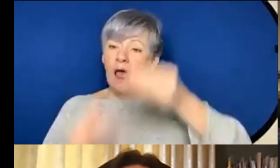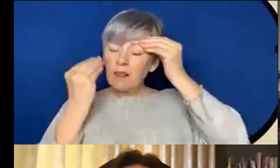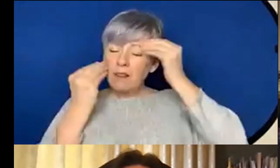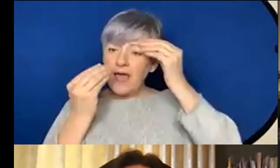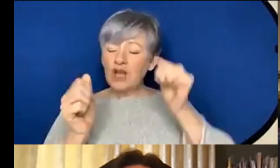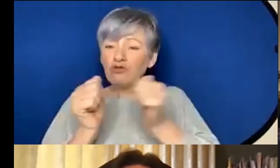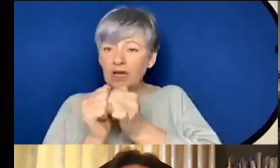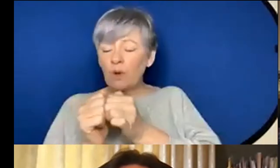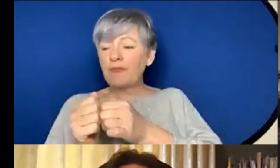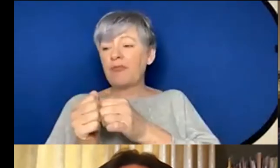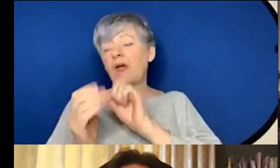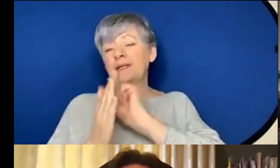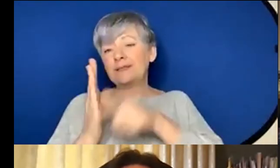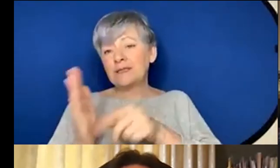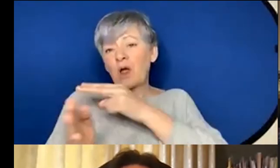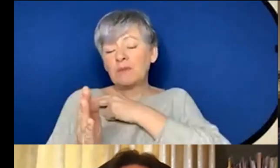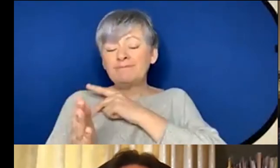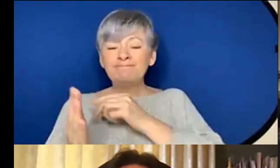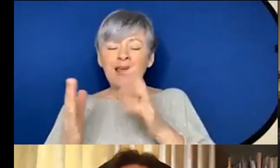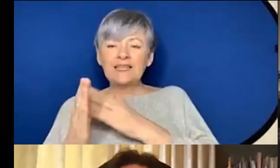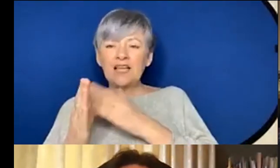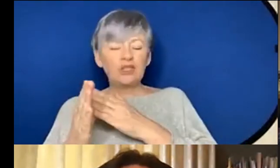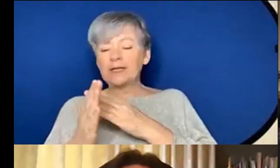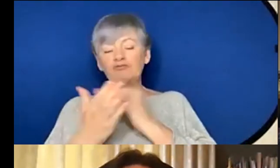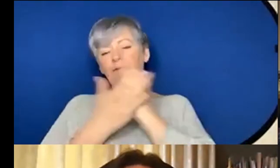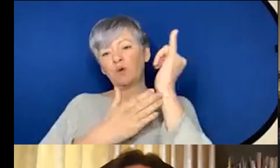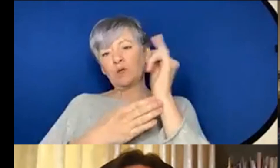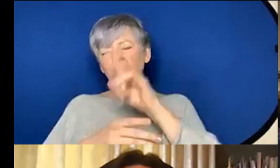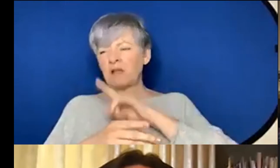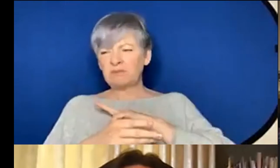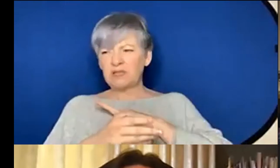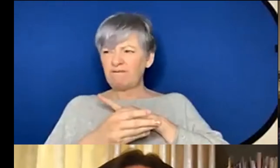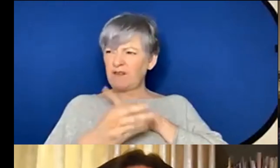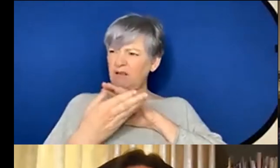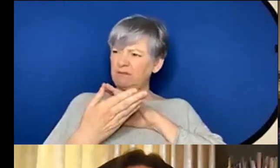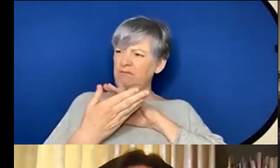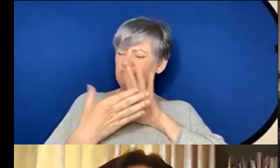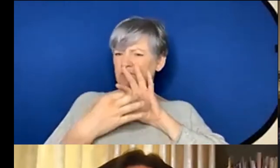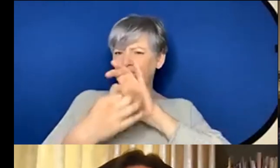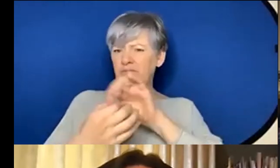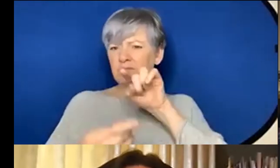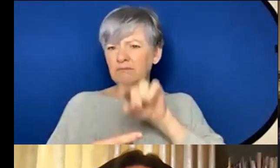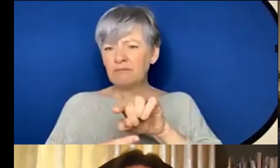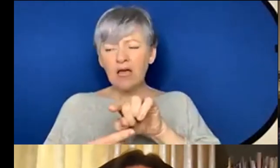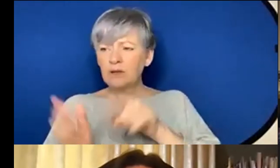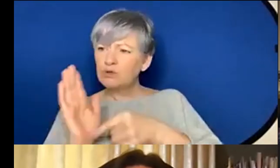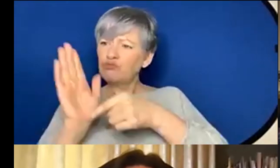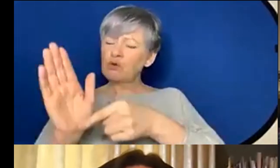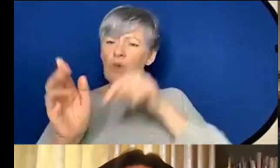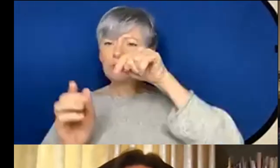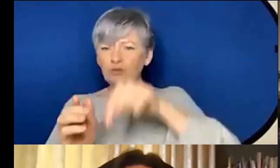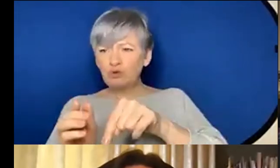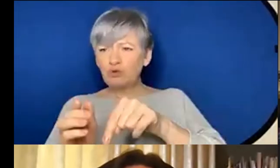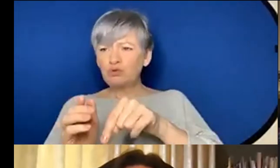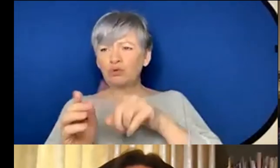officer which I initially declined just because it didn't feel relevant um other than disclosing my disabilities to relevant staff members